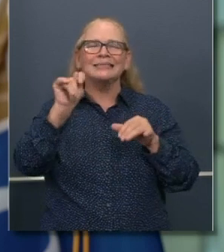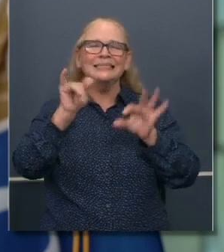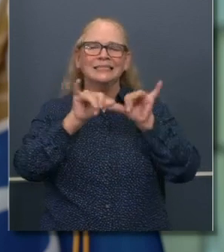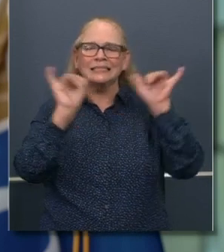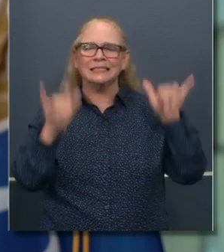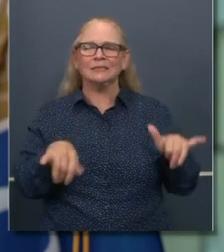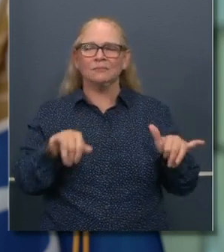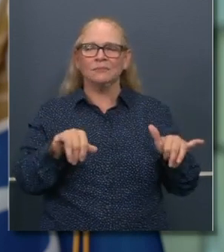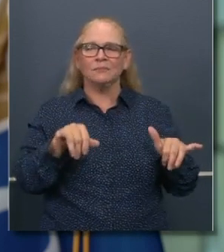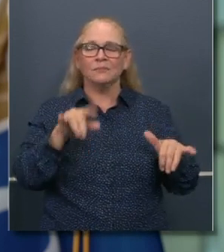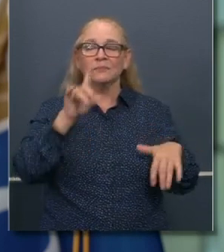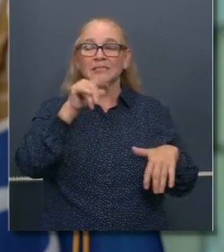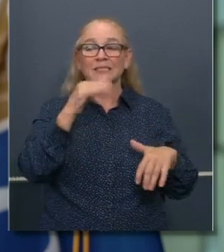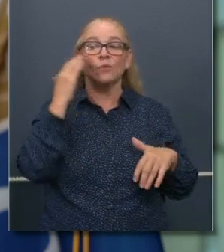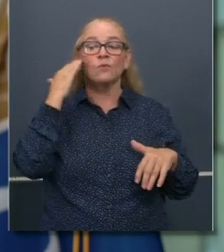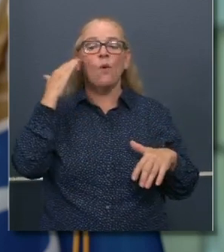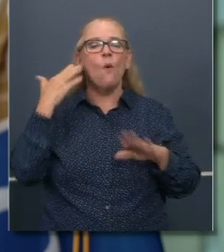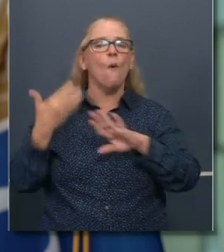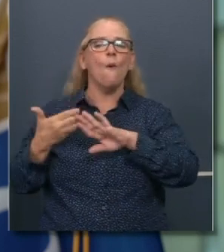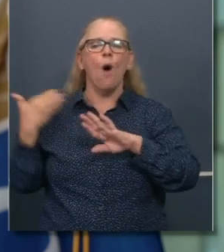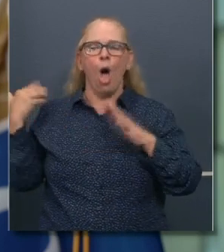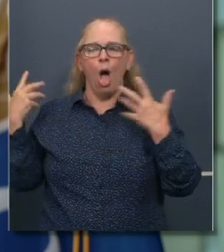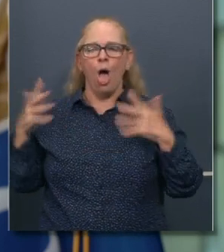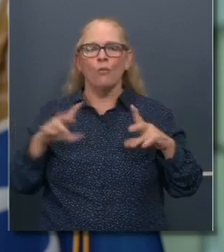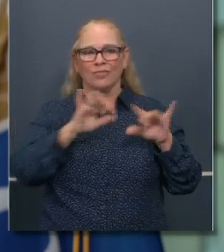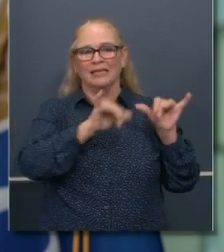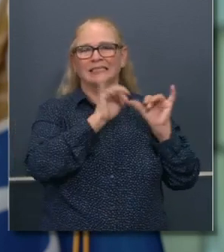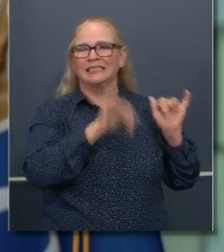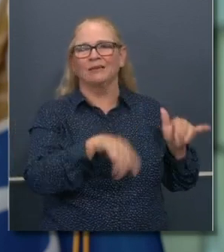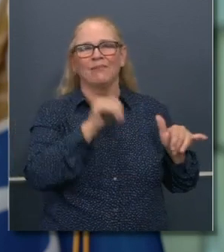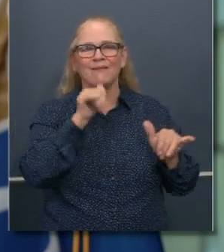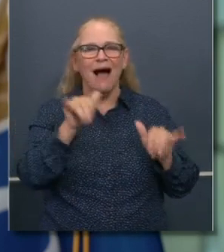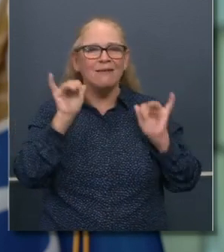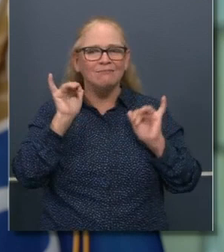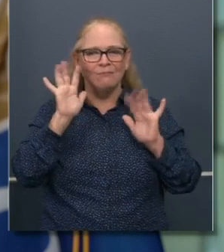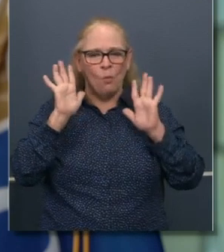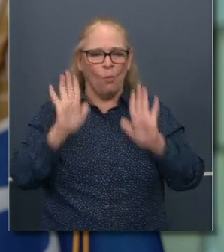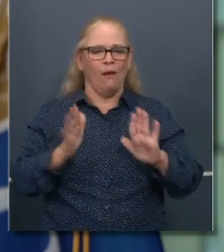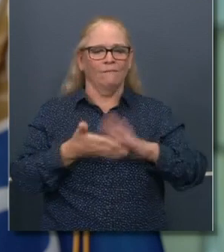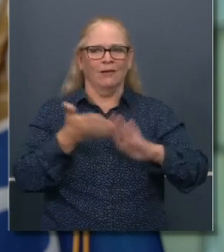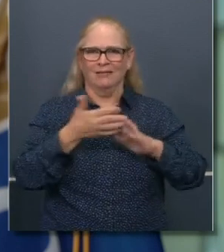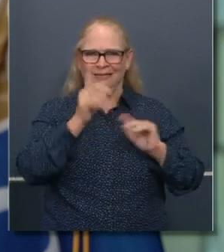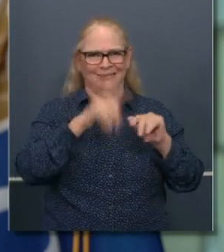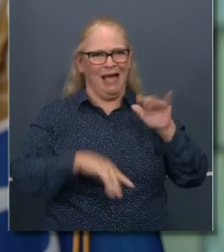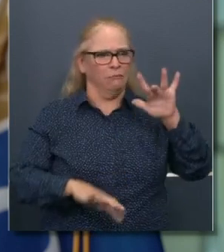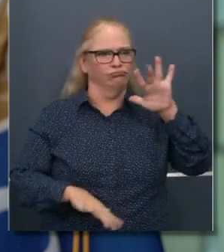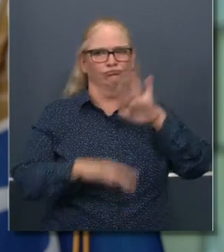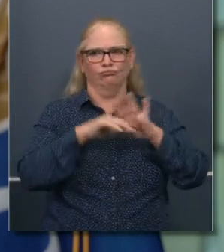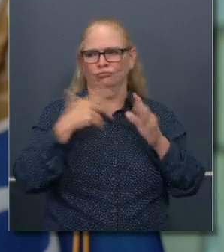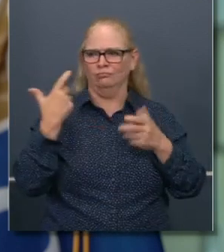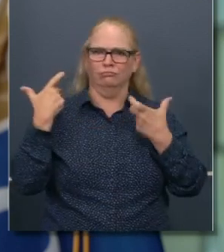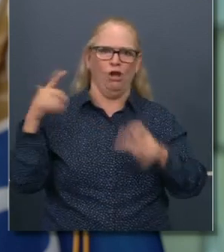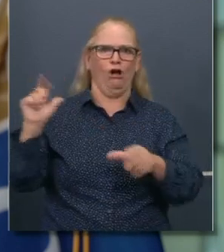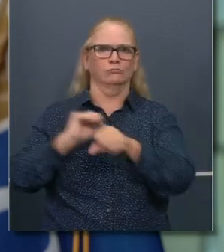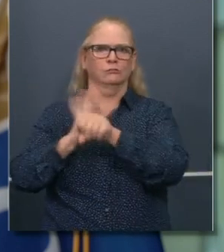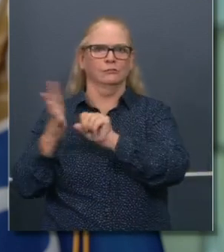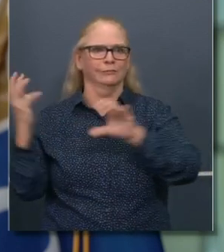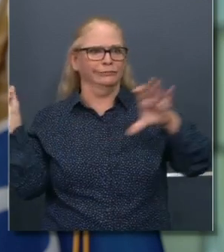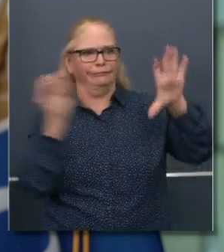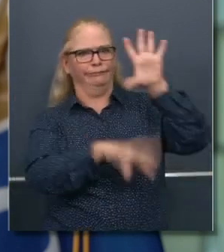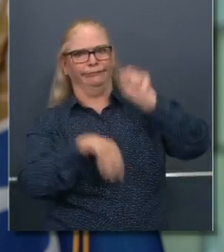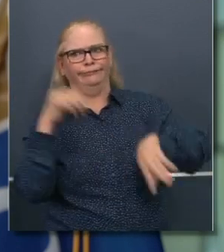task? Um, and what about future problems with the system? Do you have any plans to try and replace this if the flaws continue?